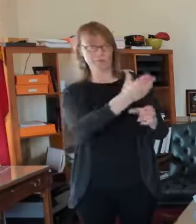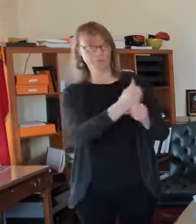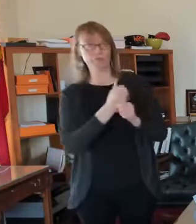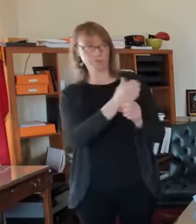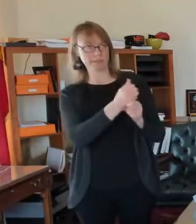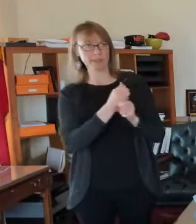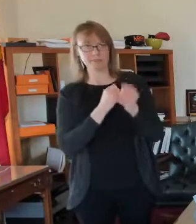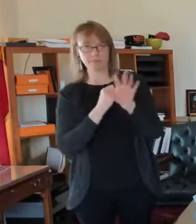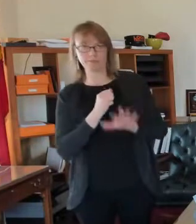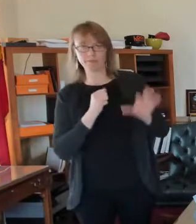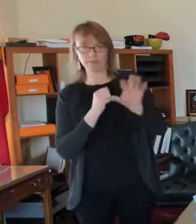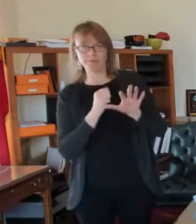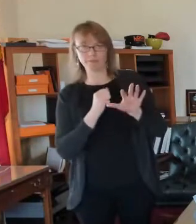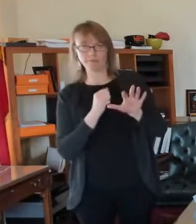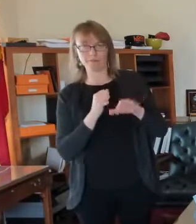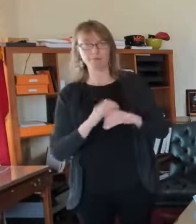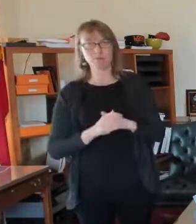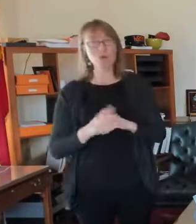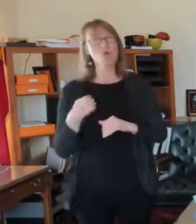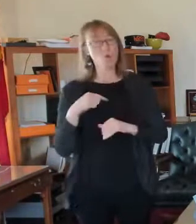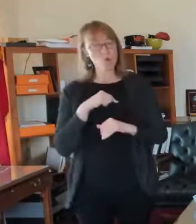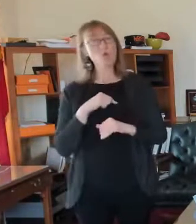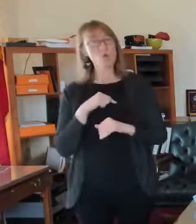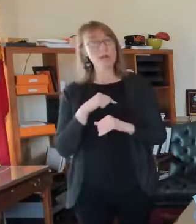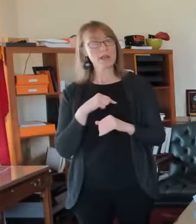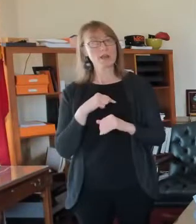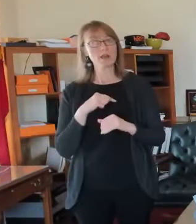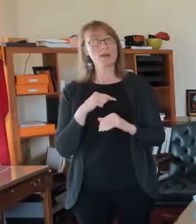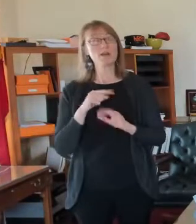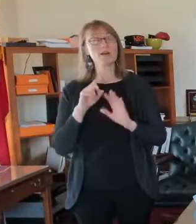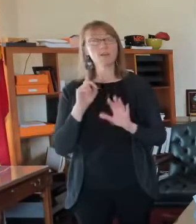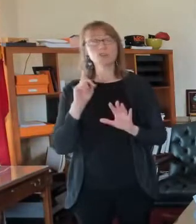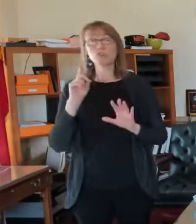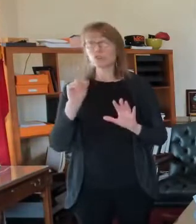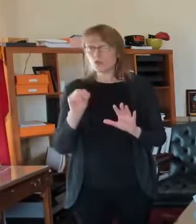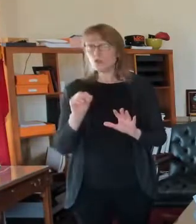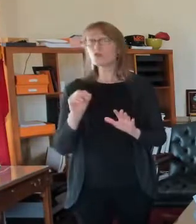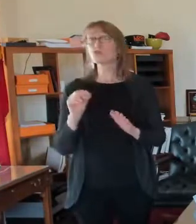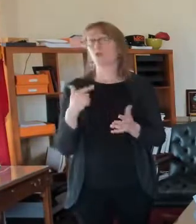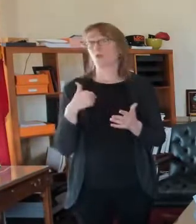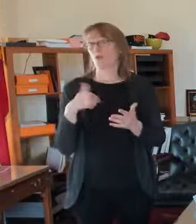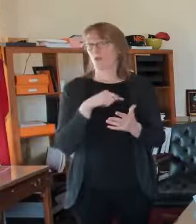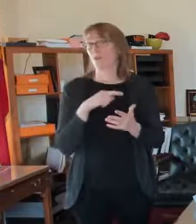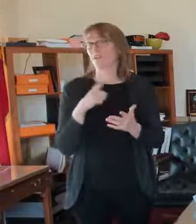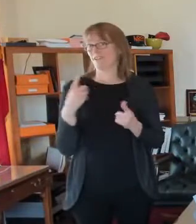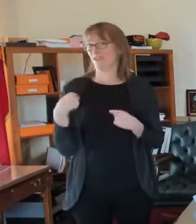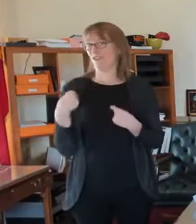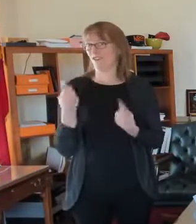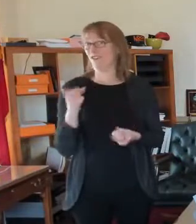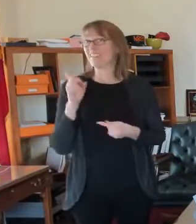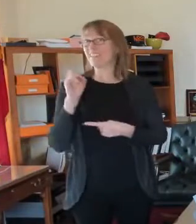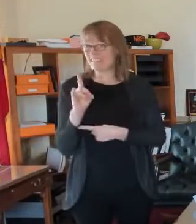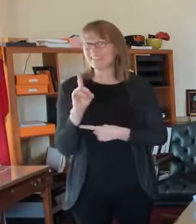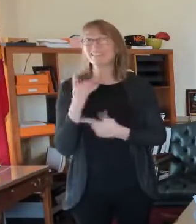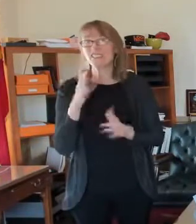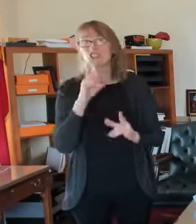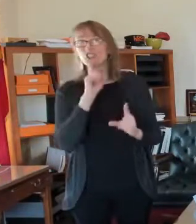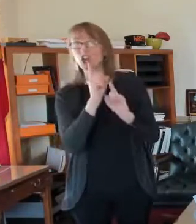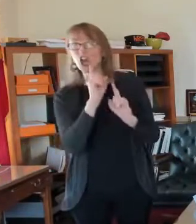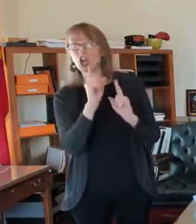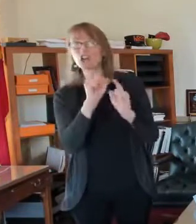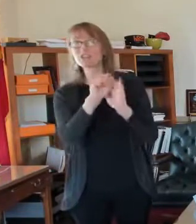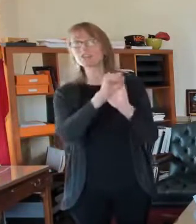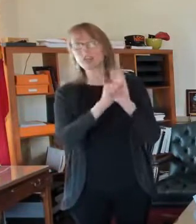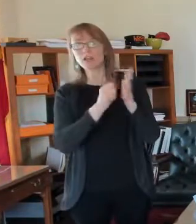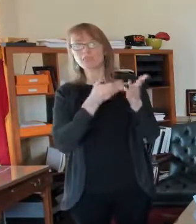our share of the vaccine. And, uh, it, it goes to the hospitals a week ago, maybe it's a